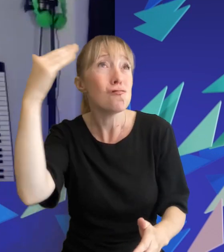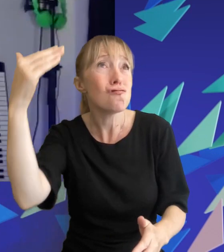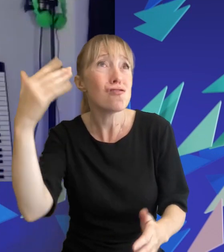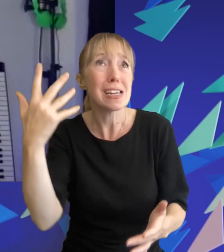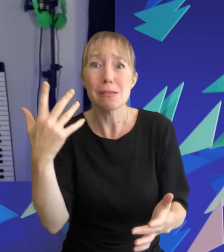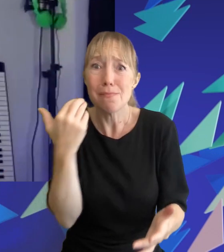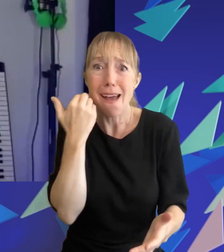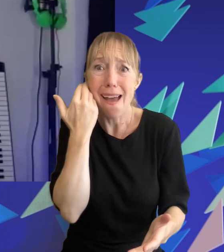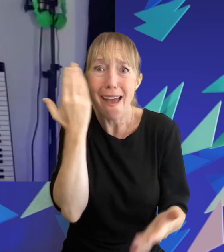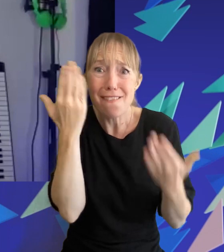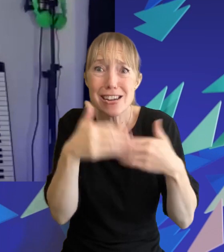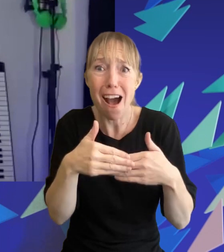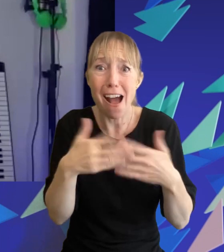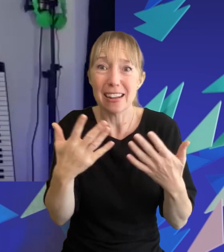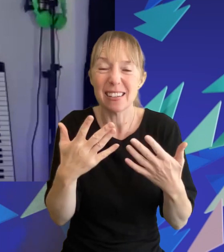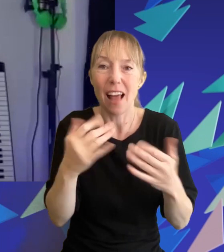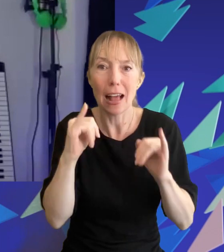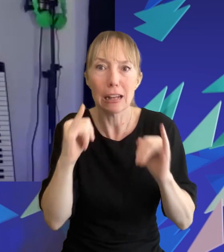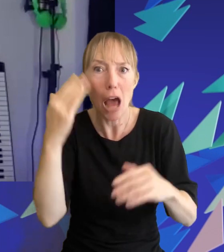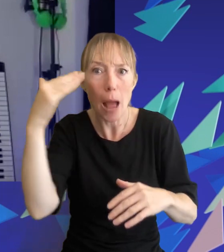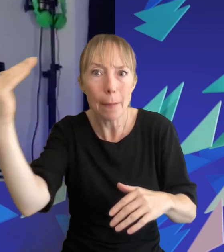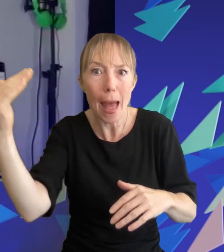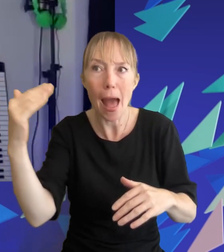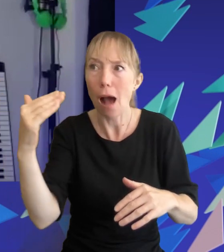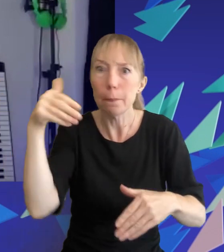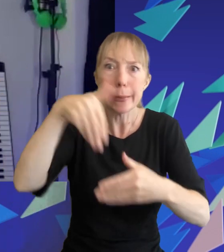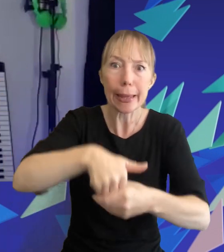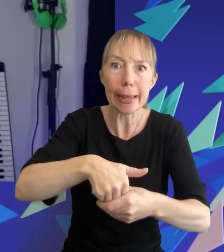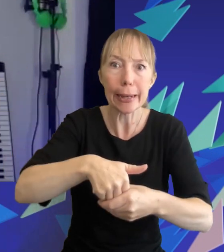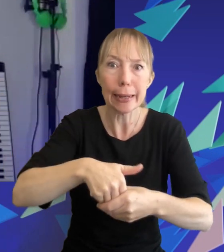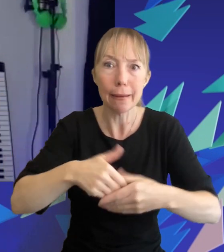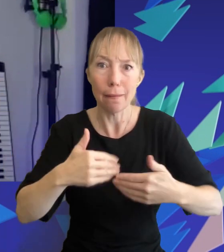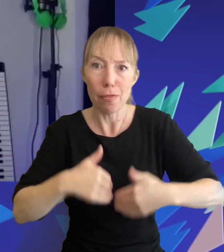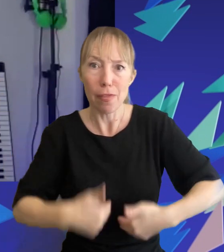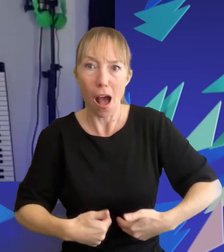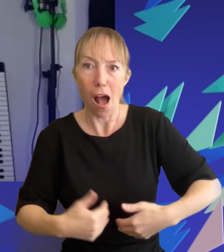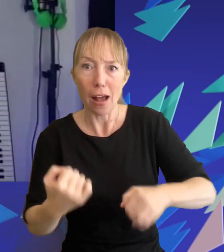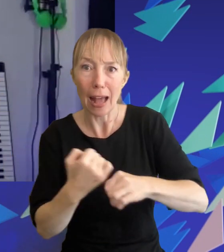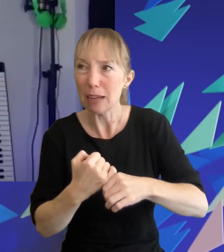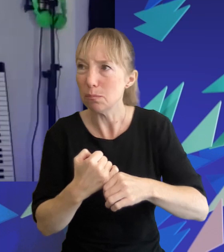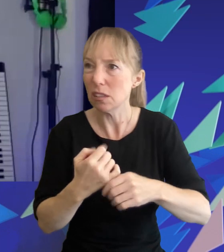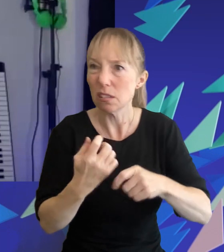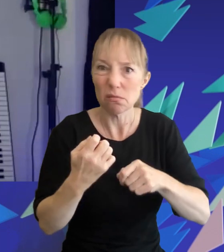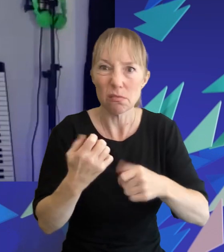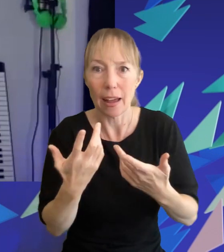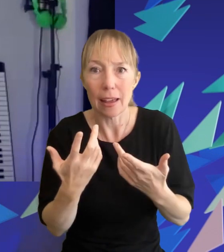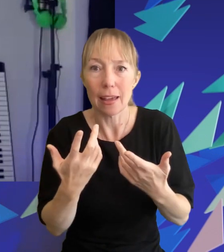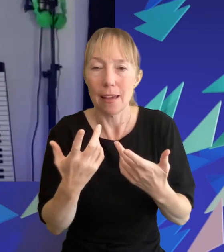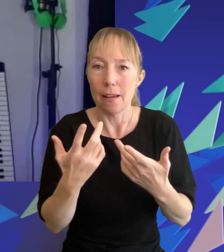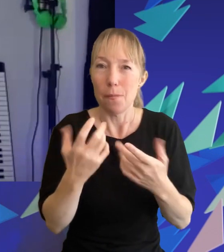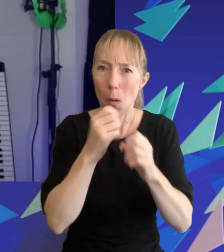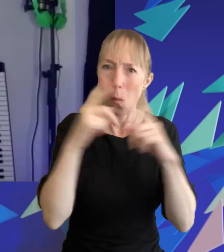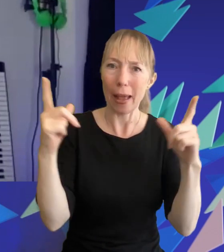nightly they were having nightmares and then i guess waking up and thinking if i were katniss what would i be doing